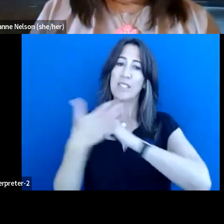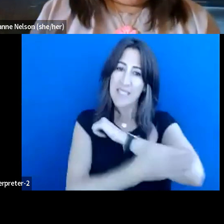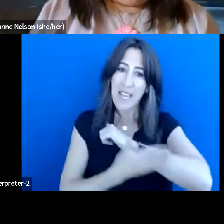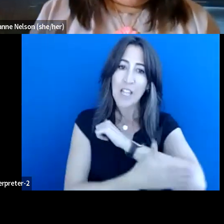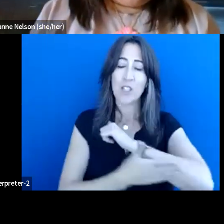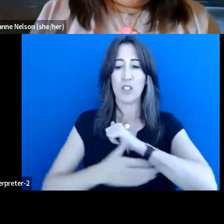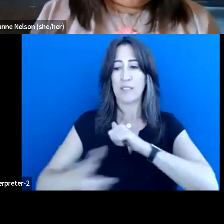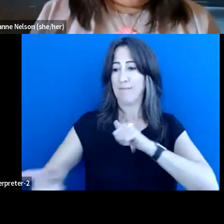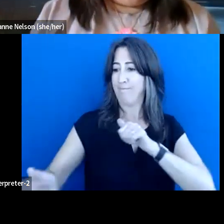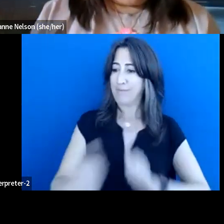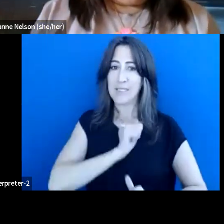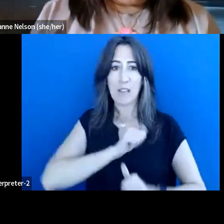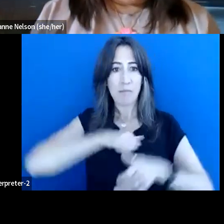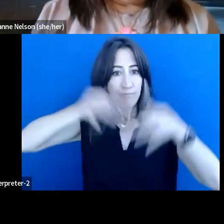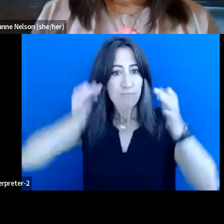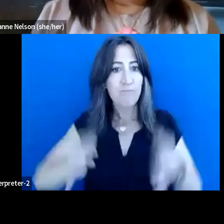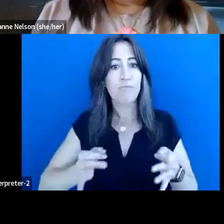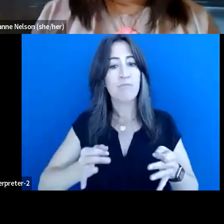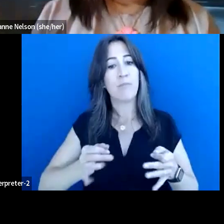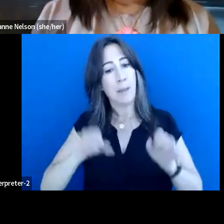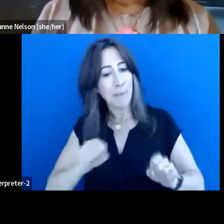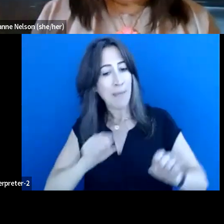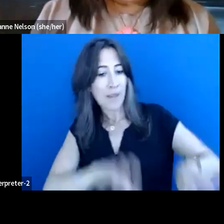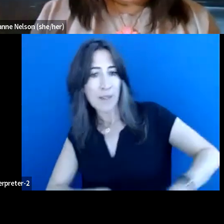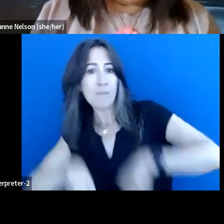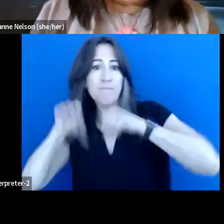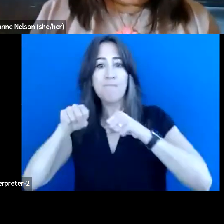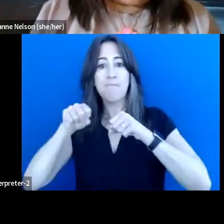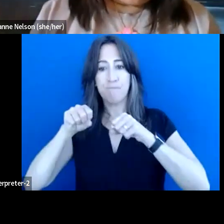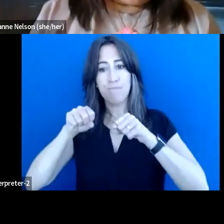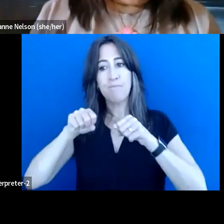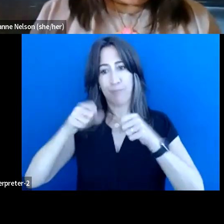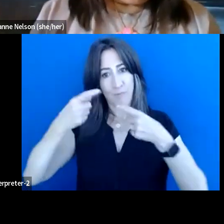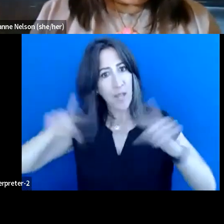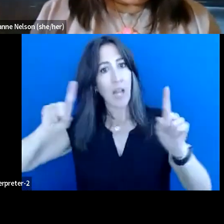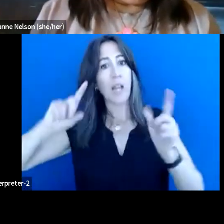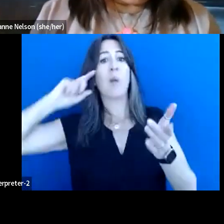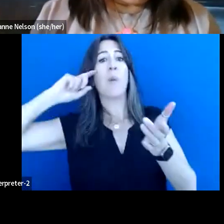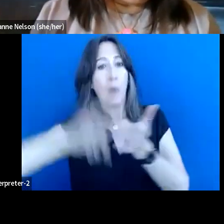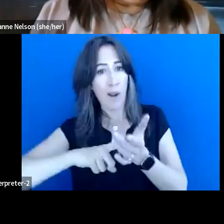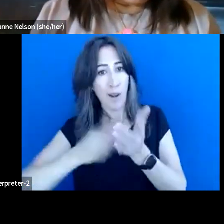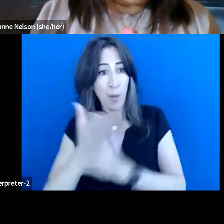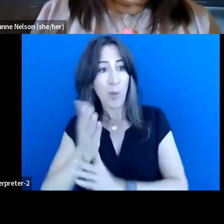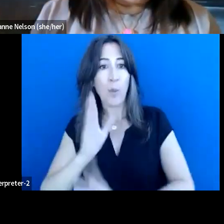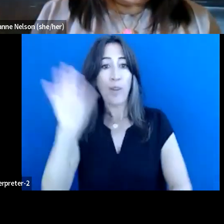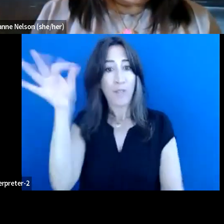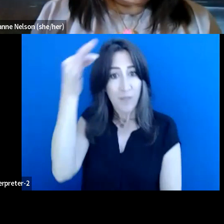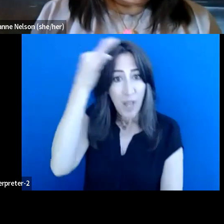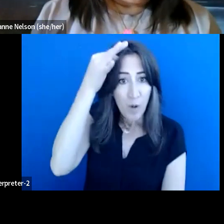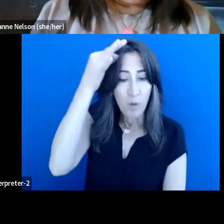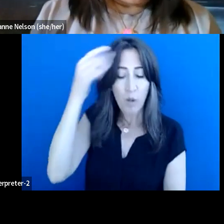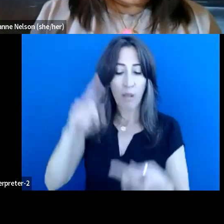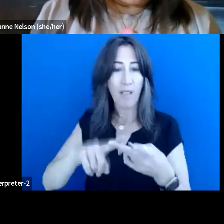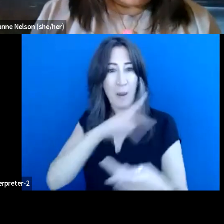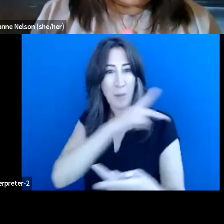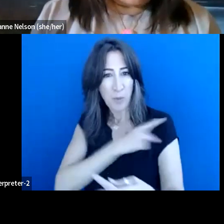you know, uh, ability to, uh, be recognized through federal and provincial, uh,